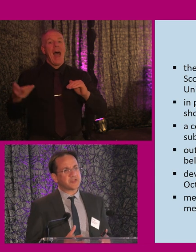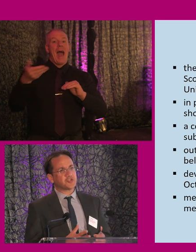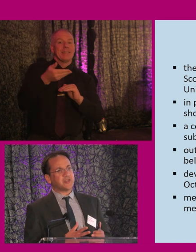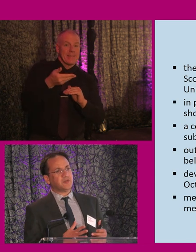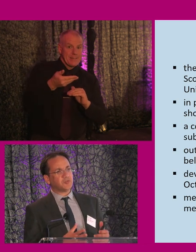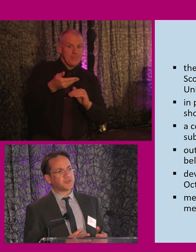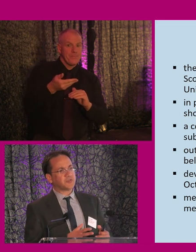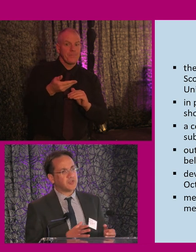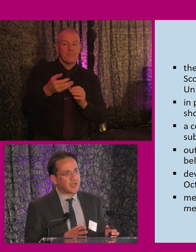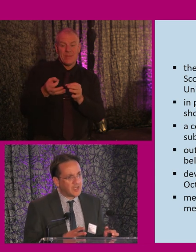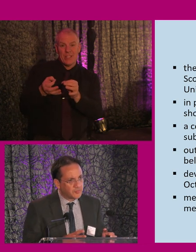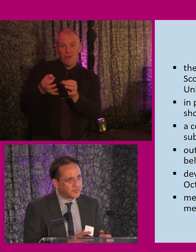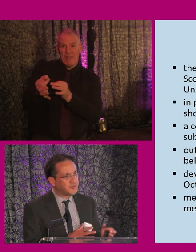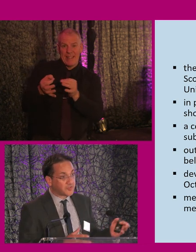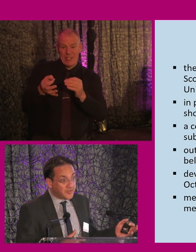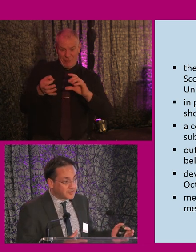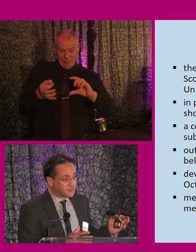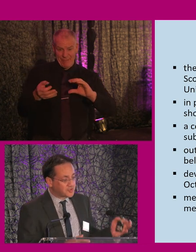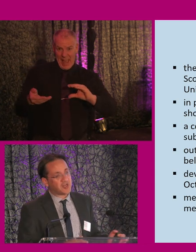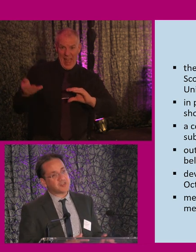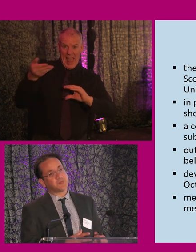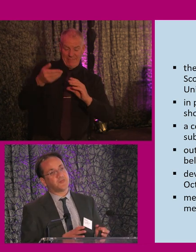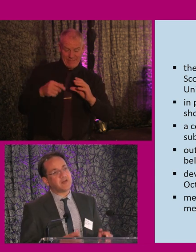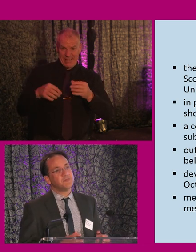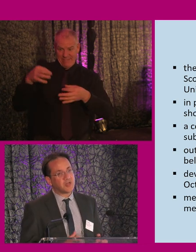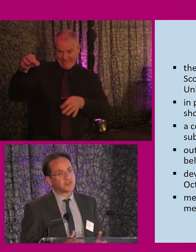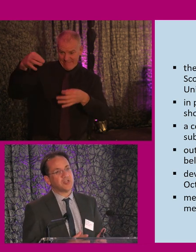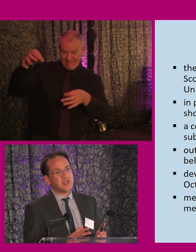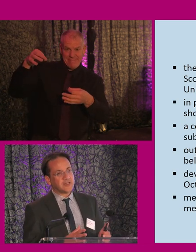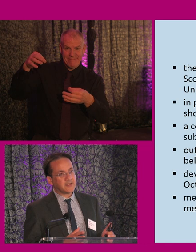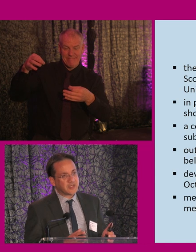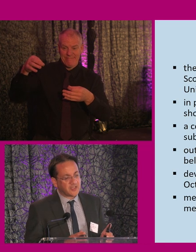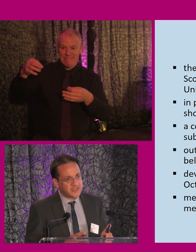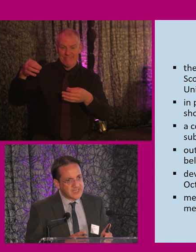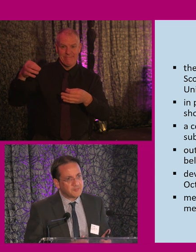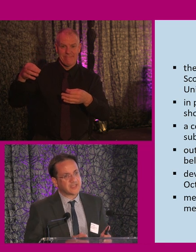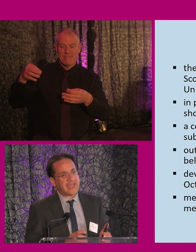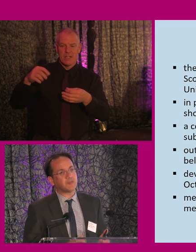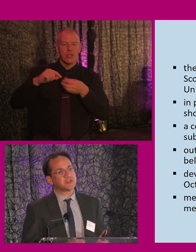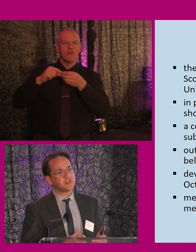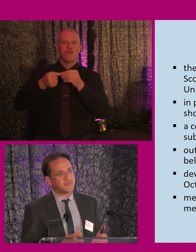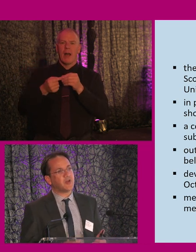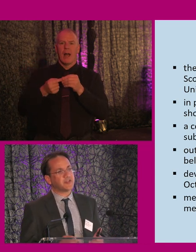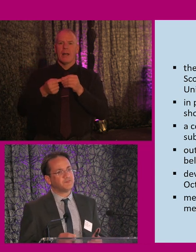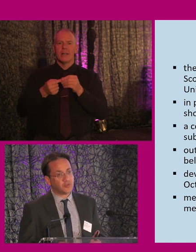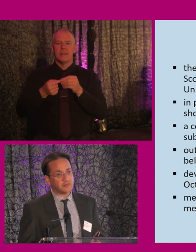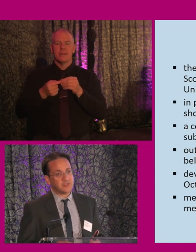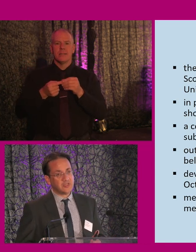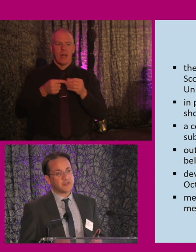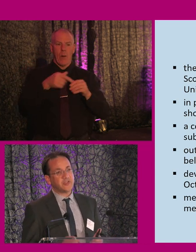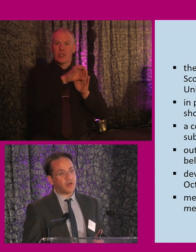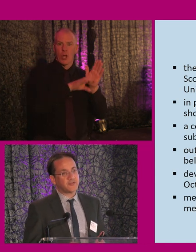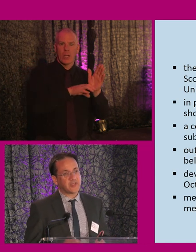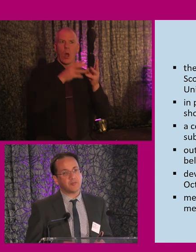Charter was very much an attempt to counter the divide and rule